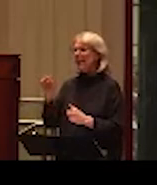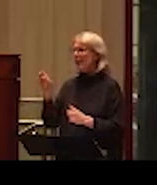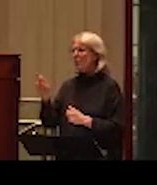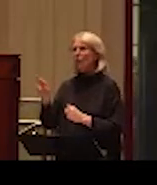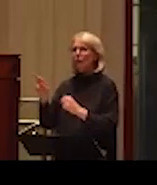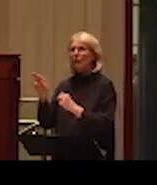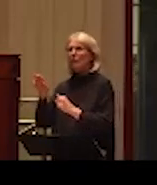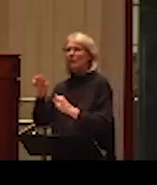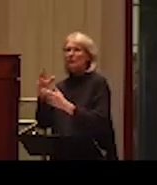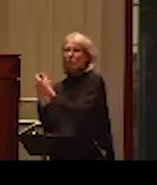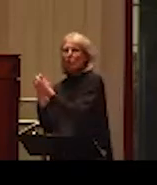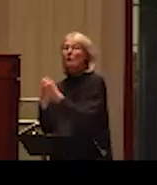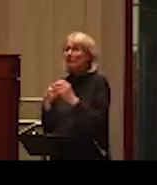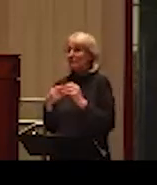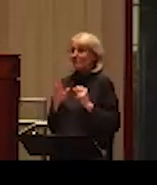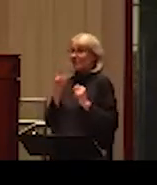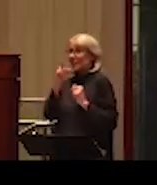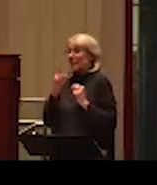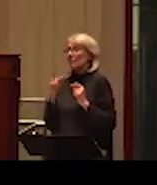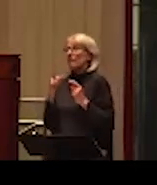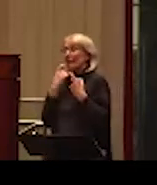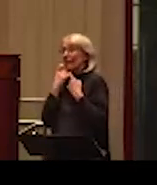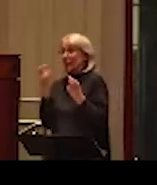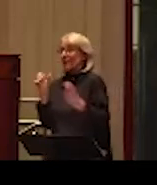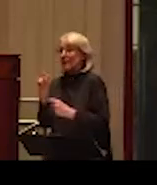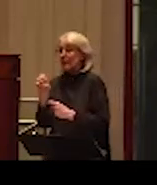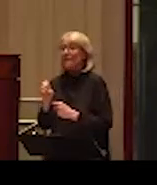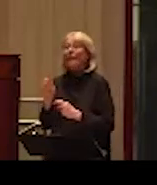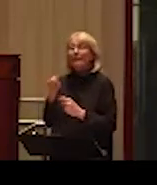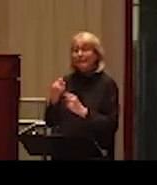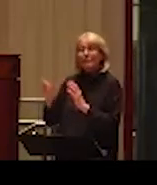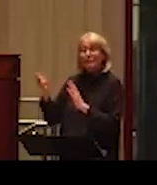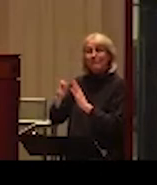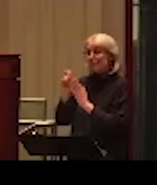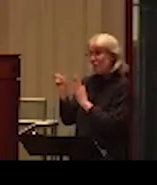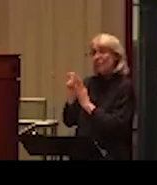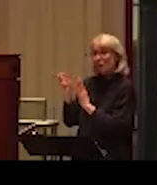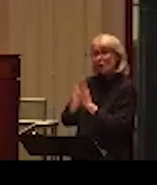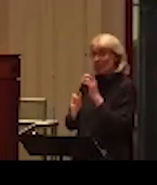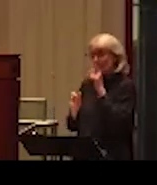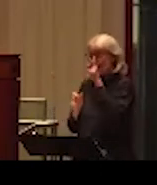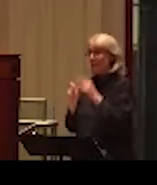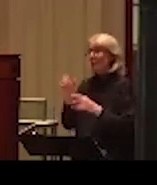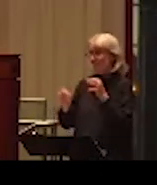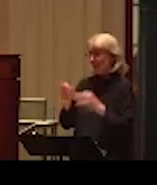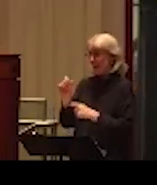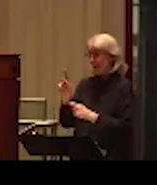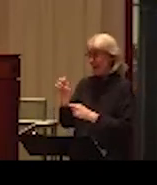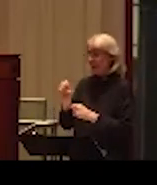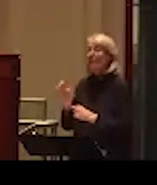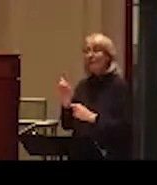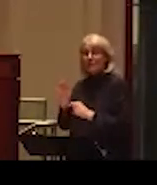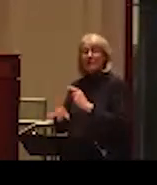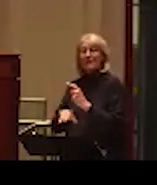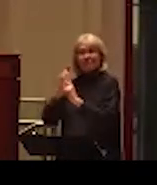male victims. I wrote an article for the conversation about this case where I actually argued that